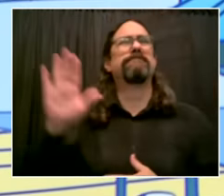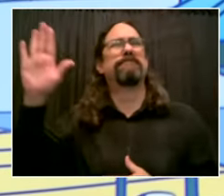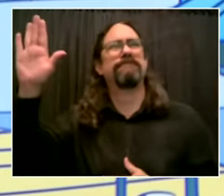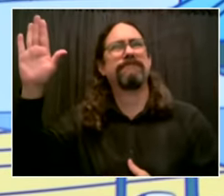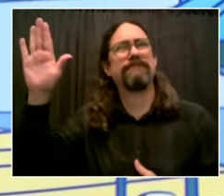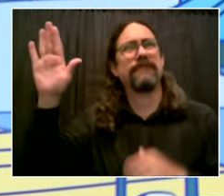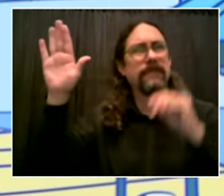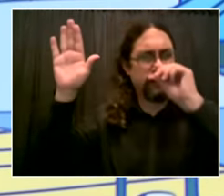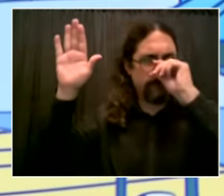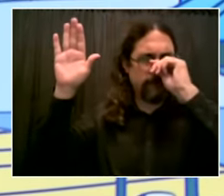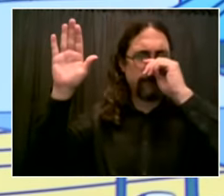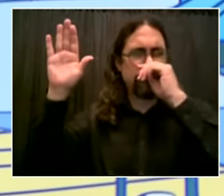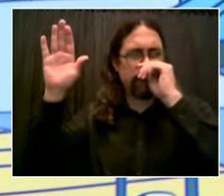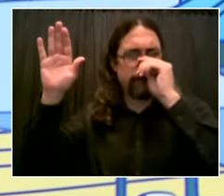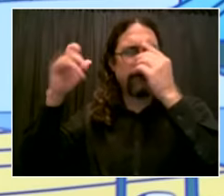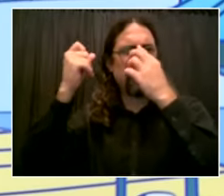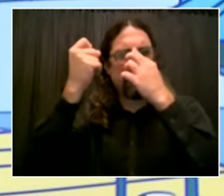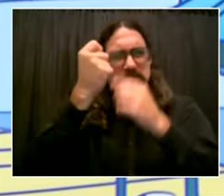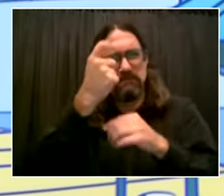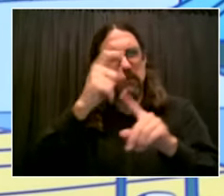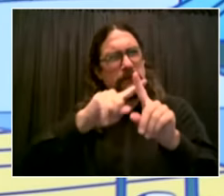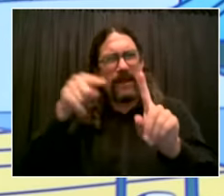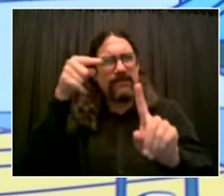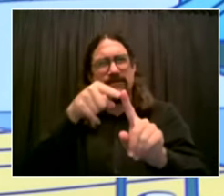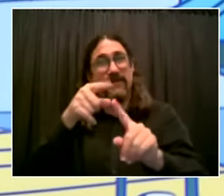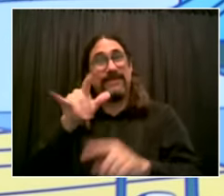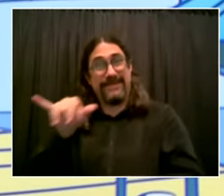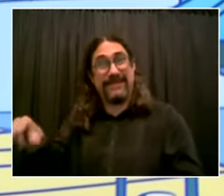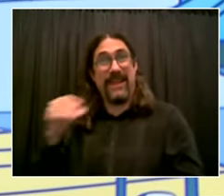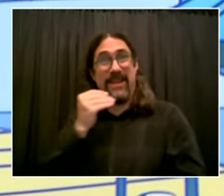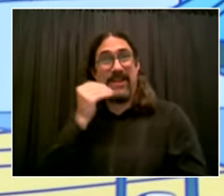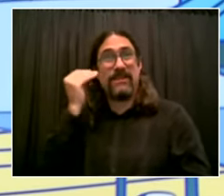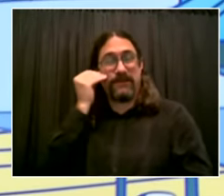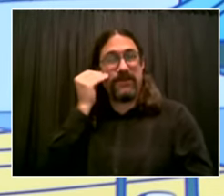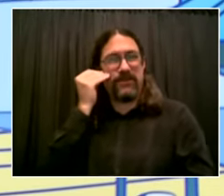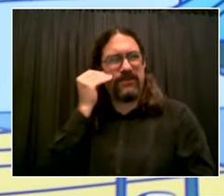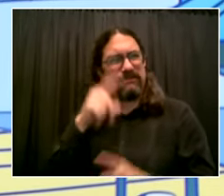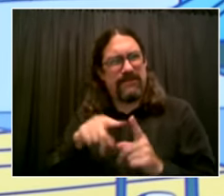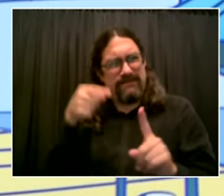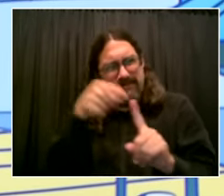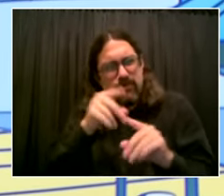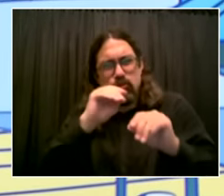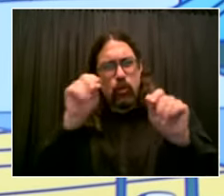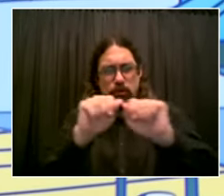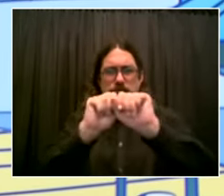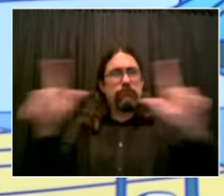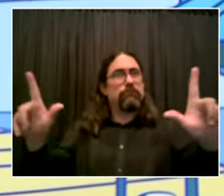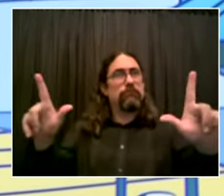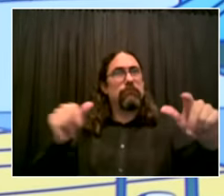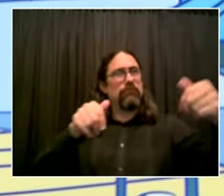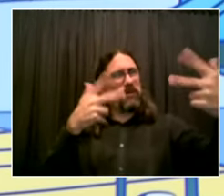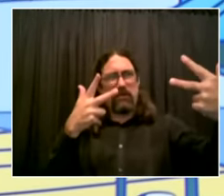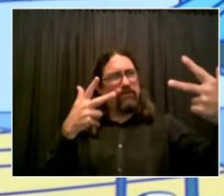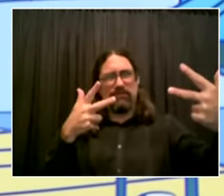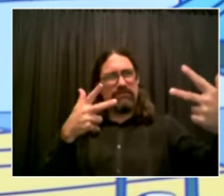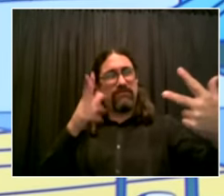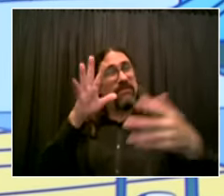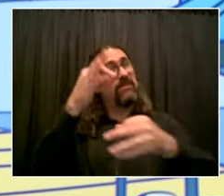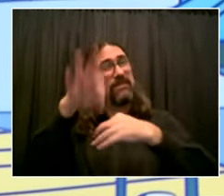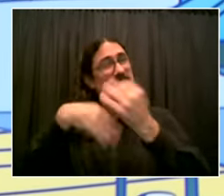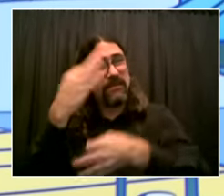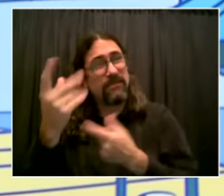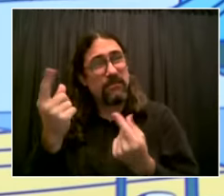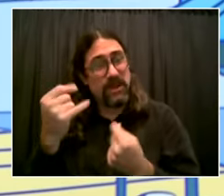you elaborate on what that includes or shed some light for unvaccinated kids being tested and how often